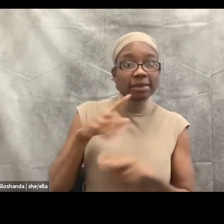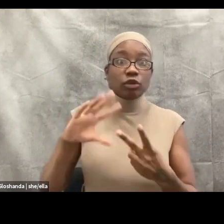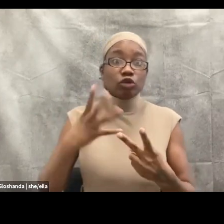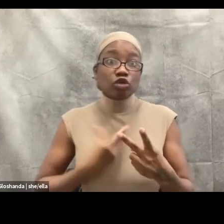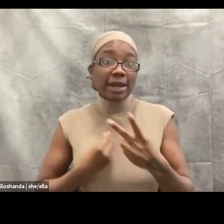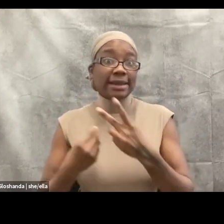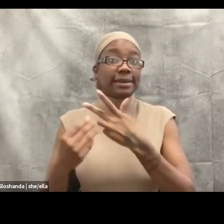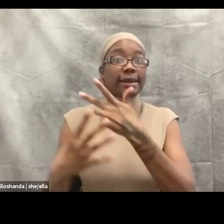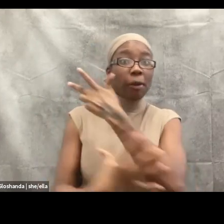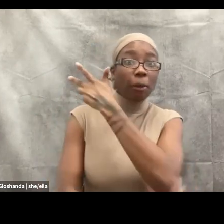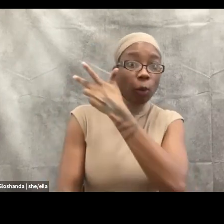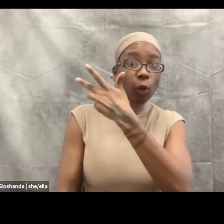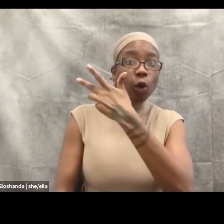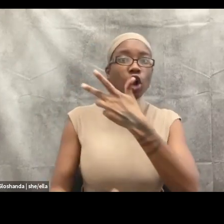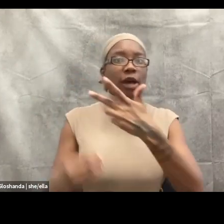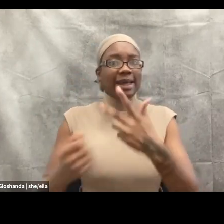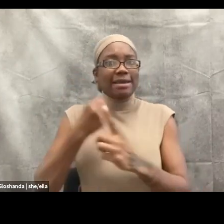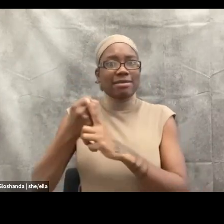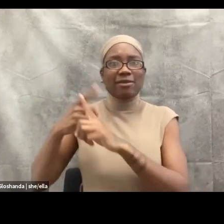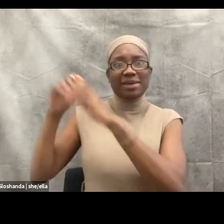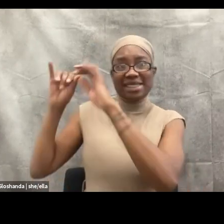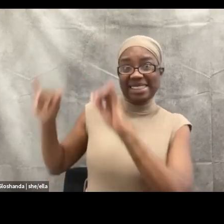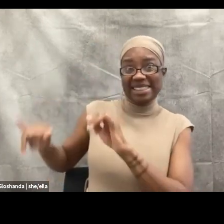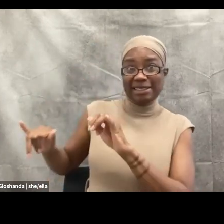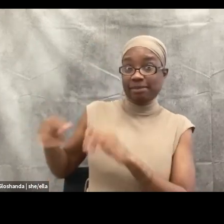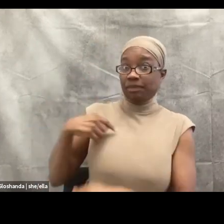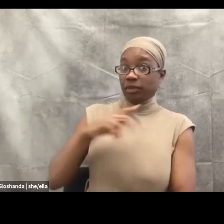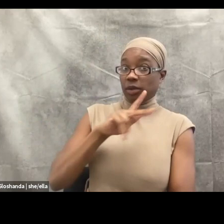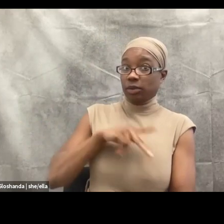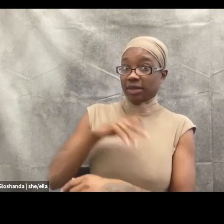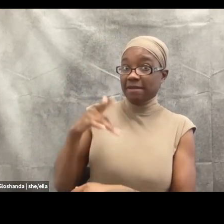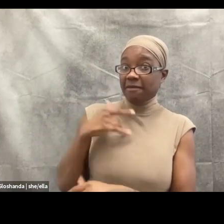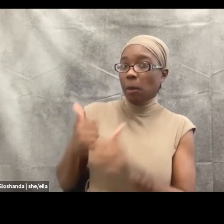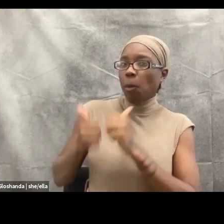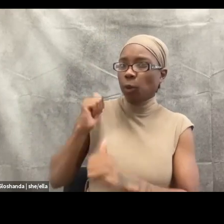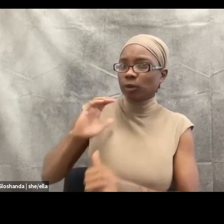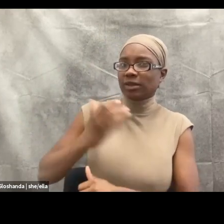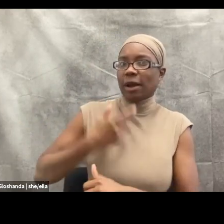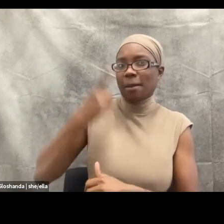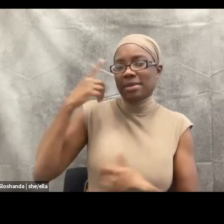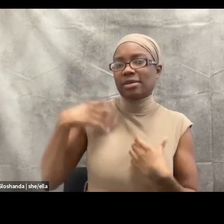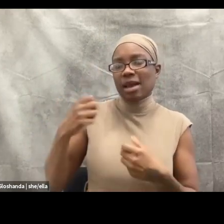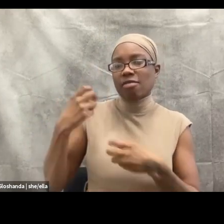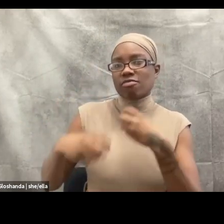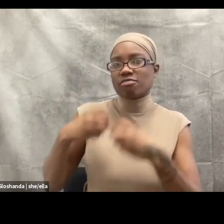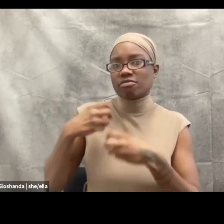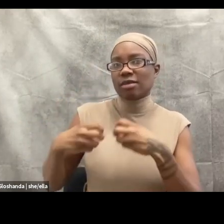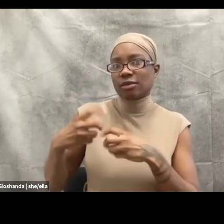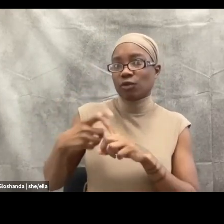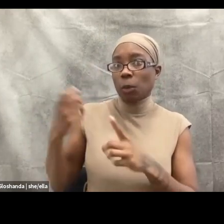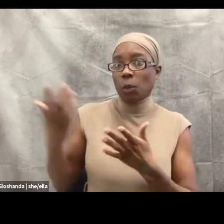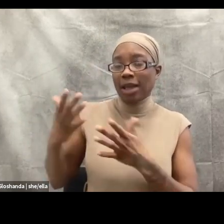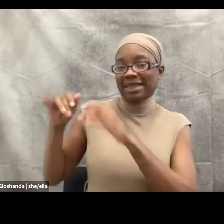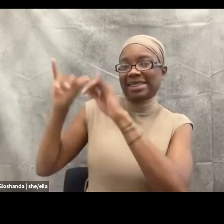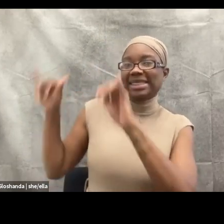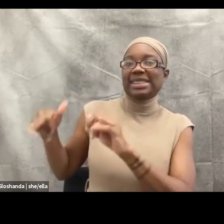health issues are impacted by the system. Um, so I feel like if your therapist or clinician is not addressing these things in your session,